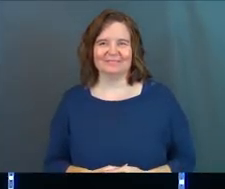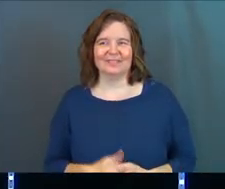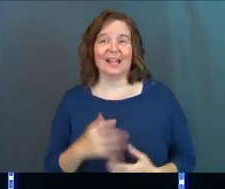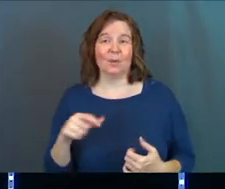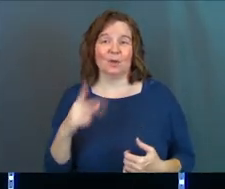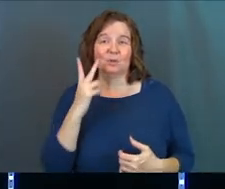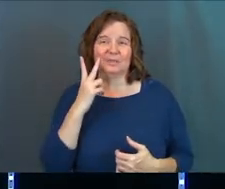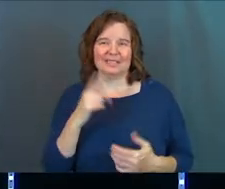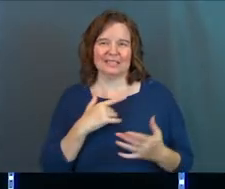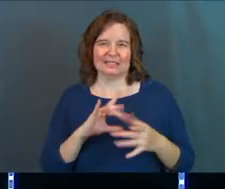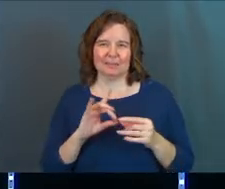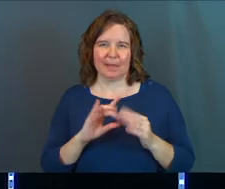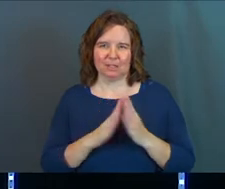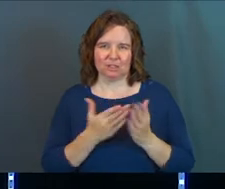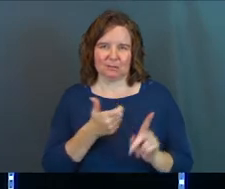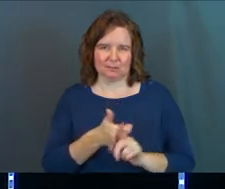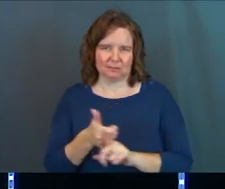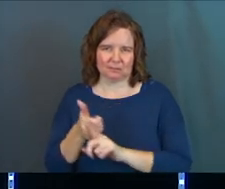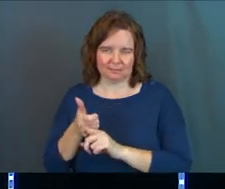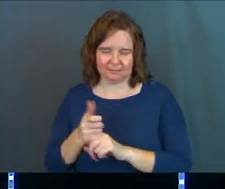I just want you to see this passage.